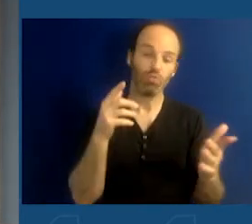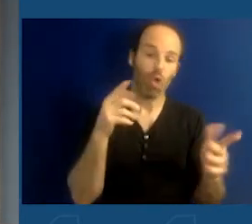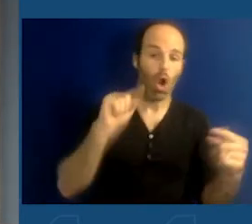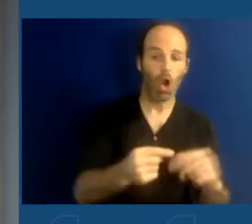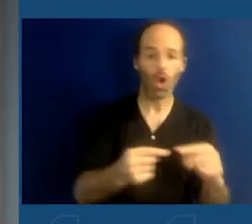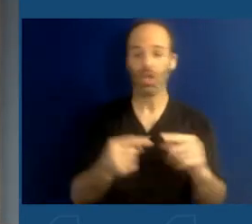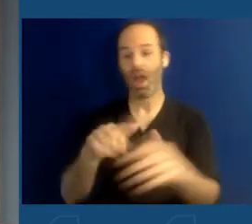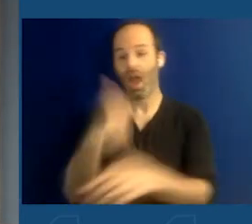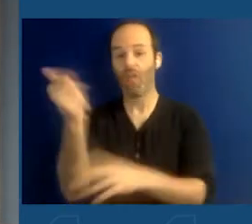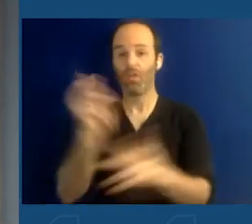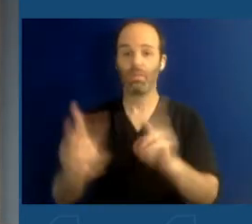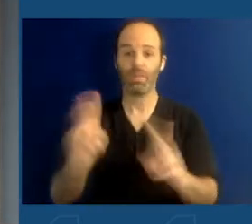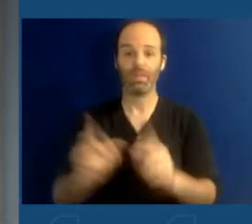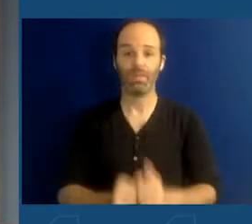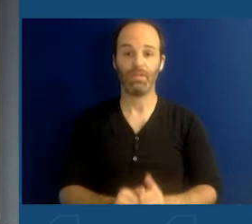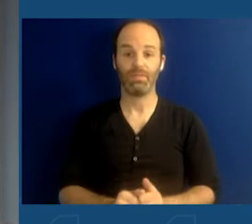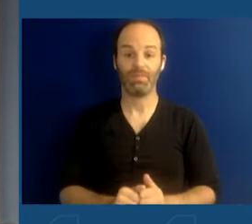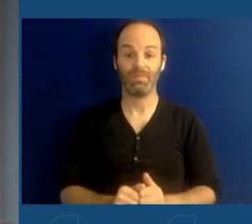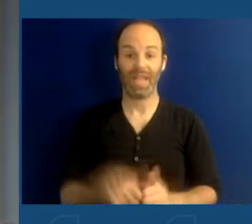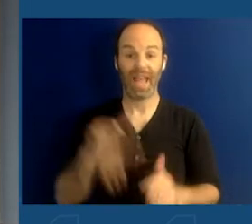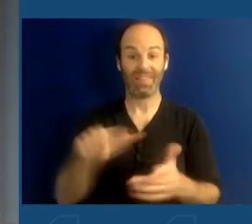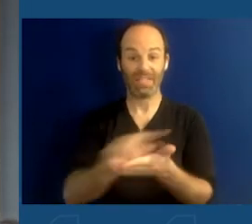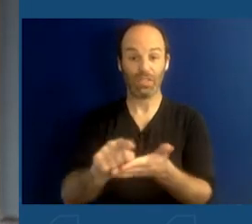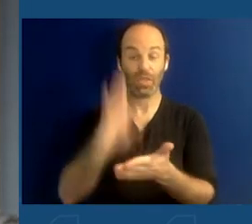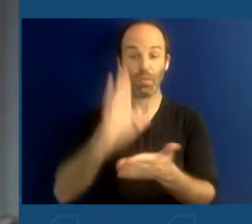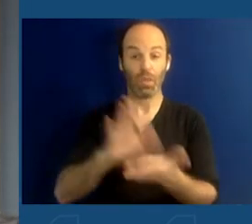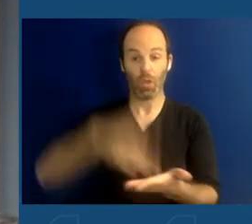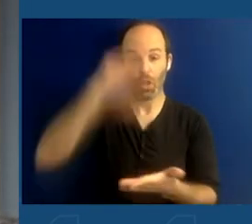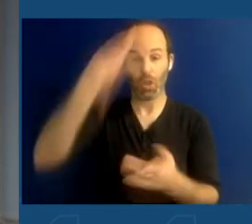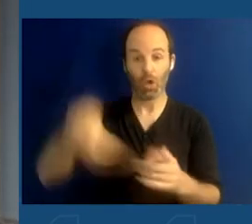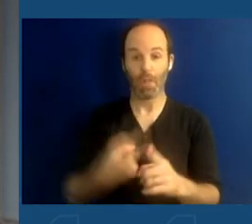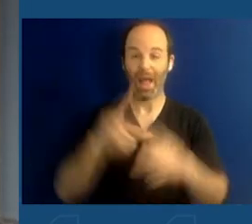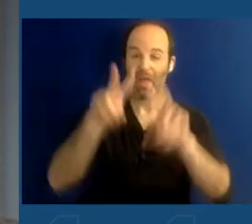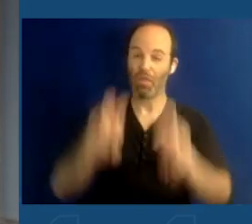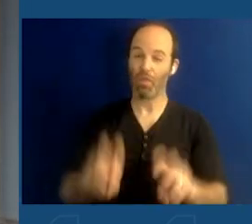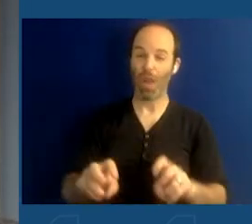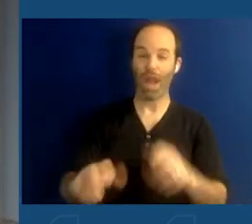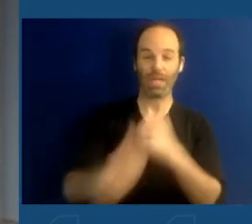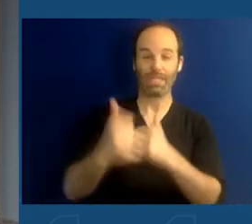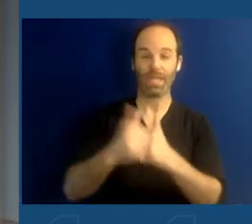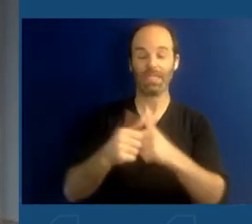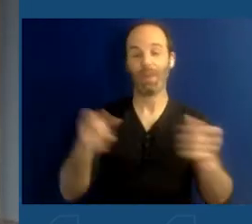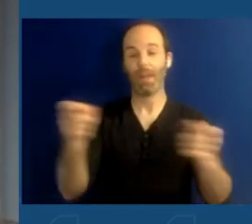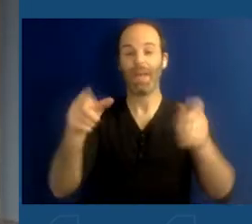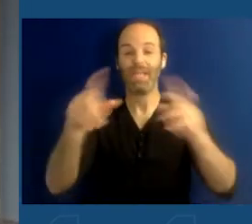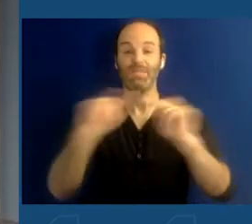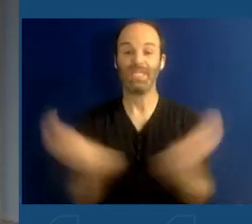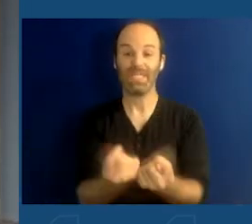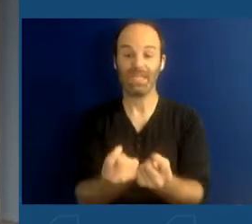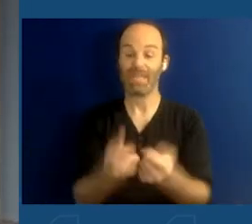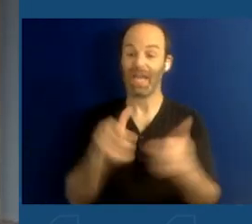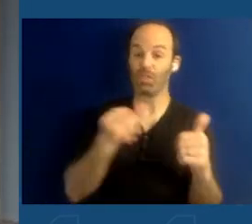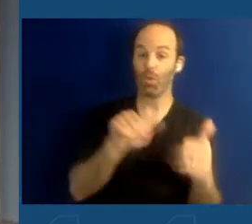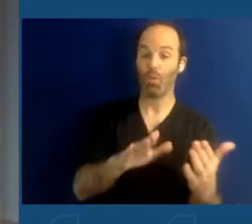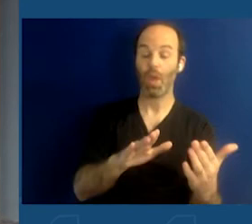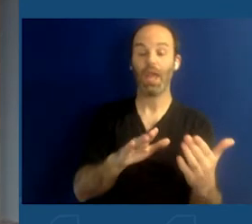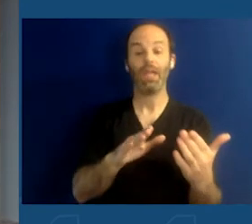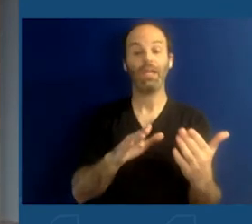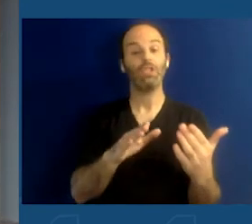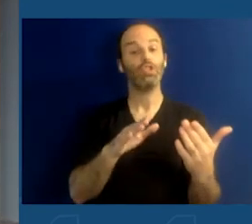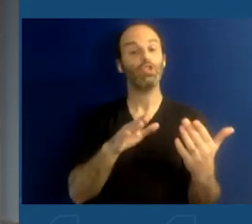And this week, we're going to learn about threat assessment and management teams as a way to confront targeted violence.